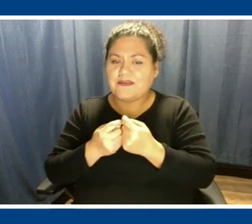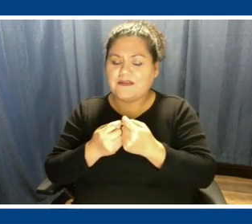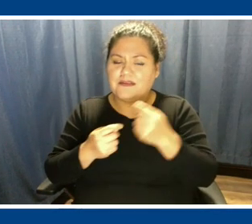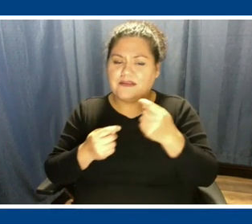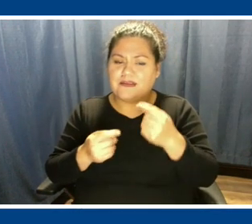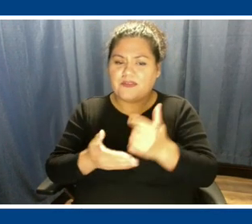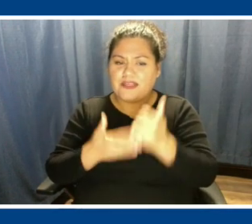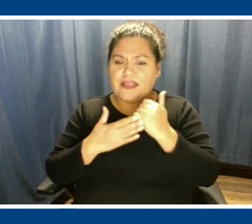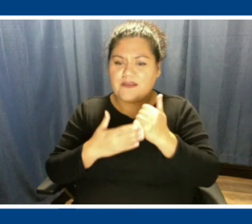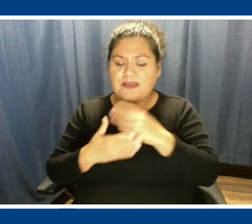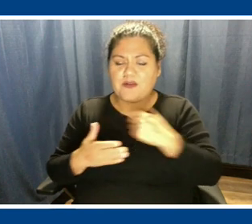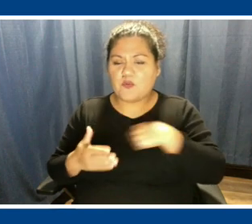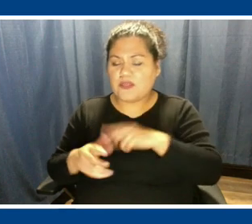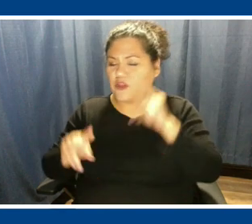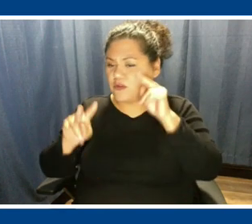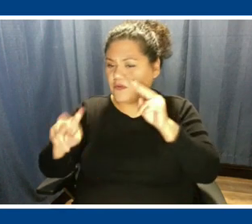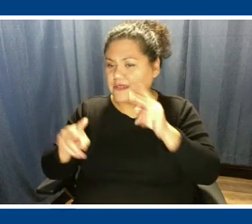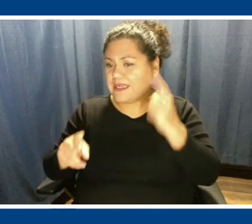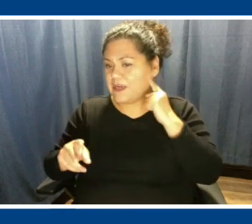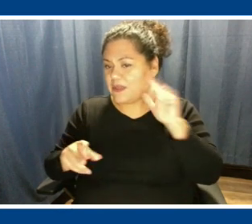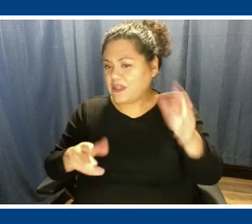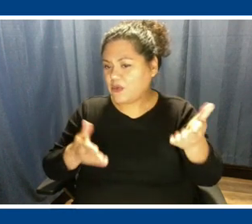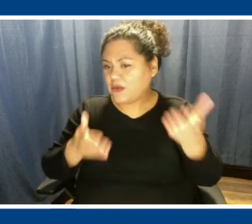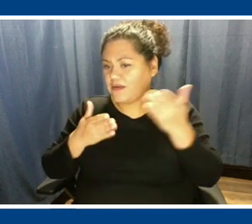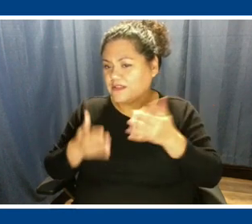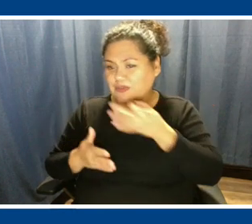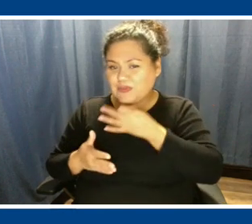forward to hearing their recommendation here shortly.